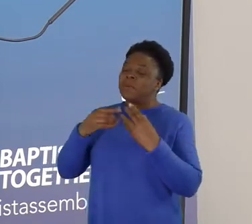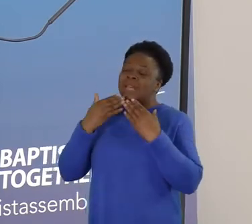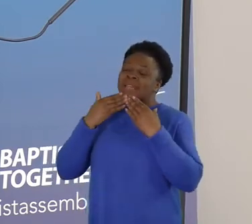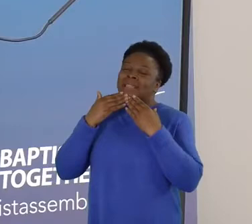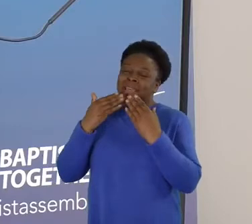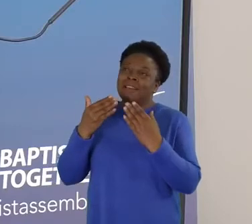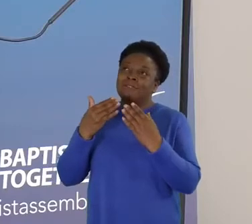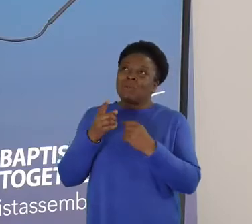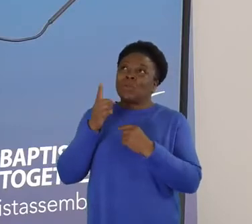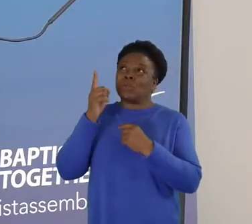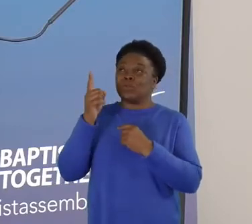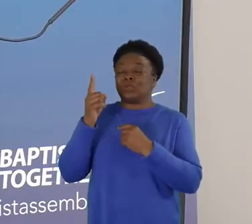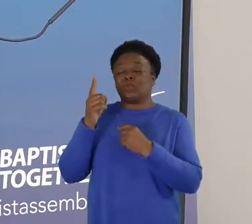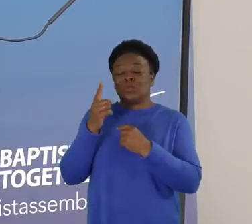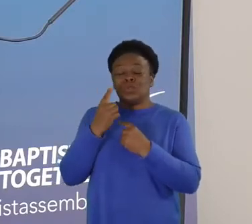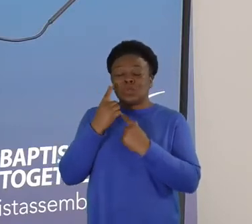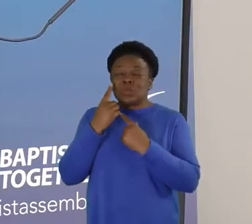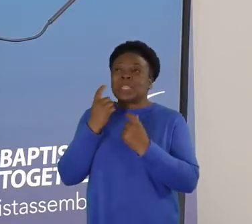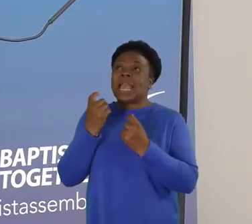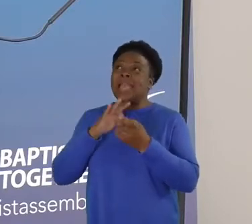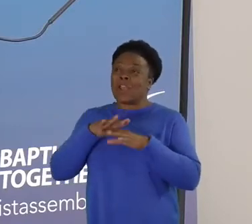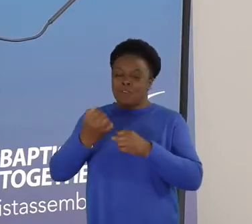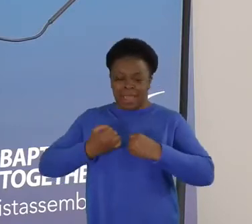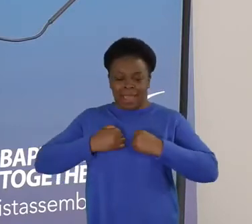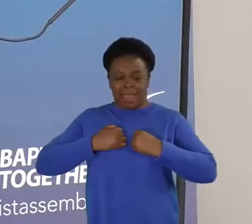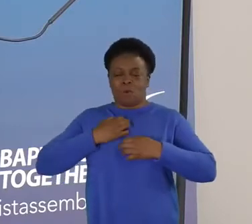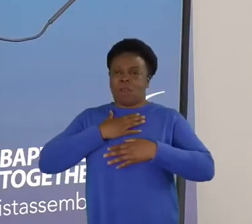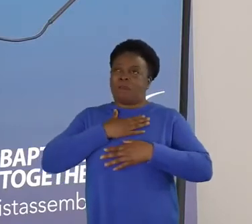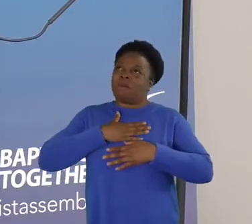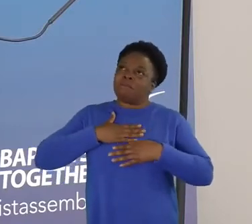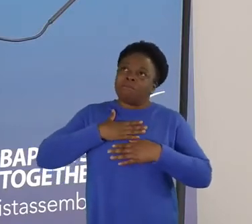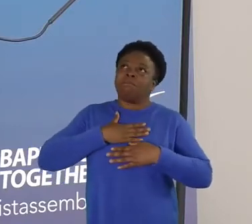about the loss that we continue to experience.